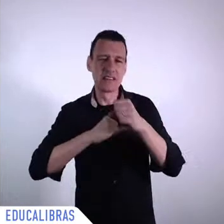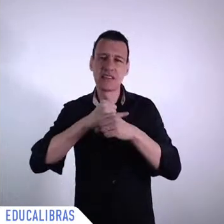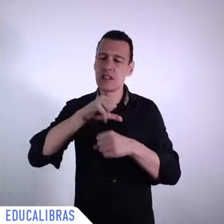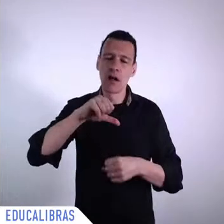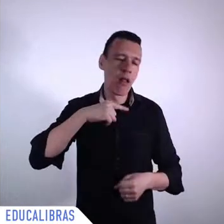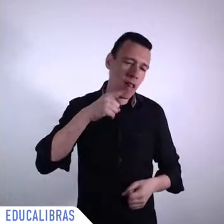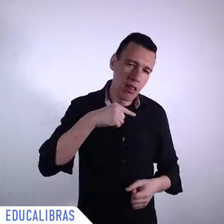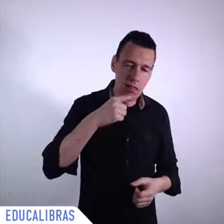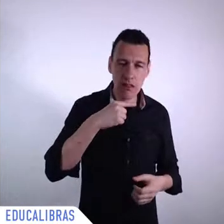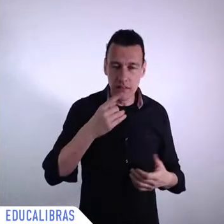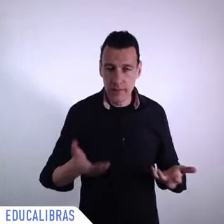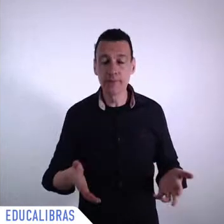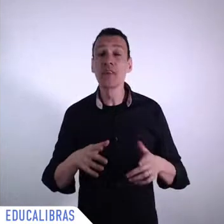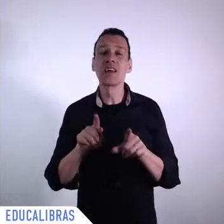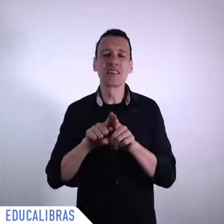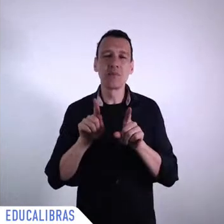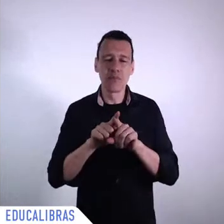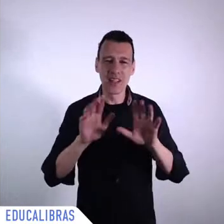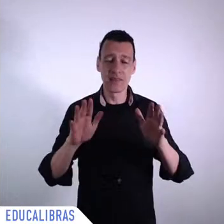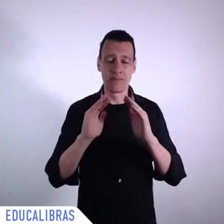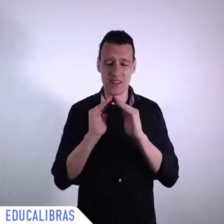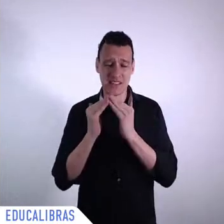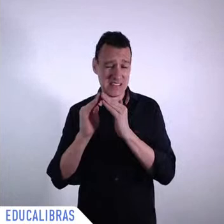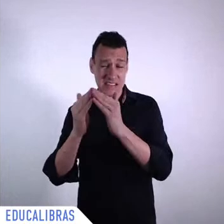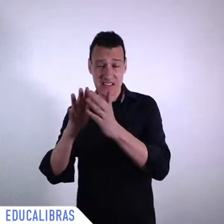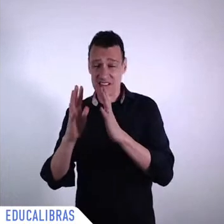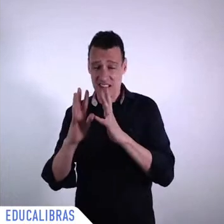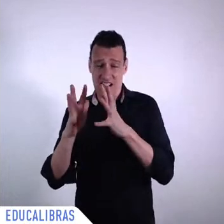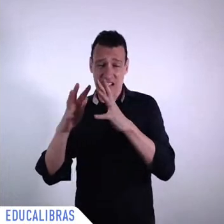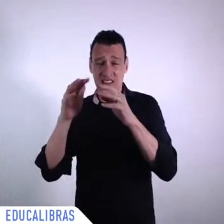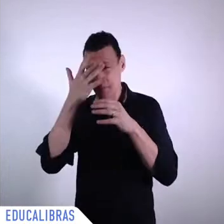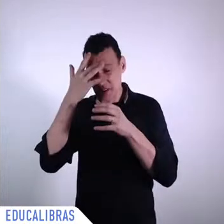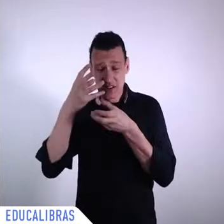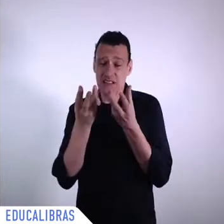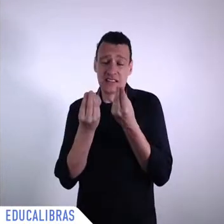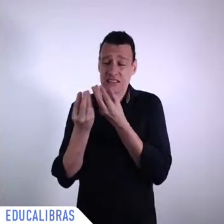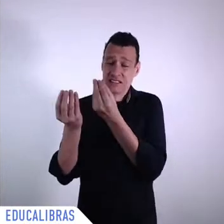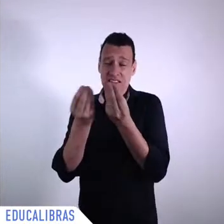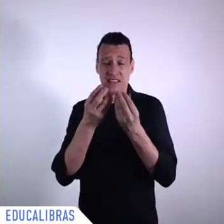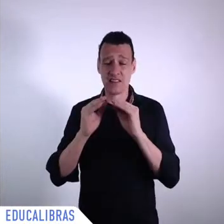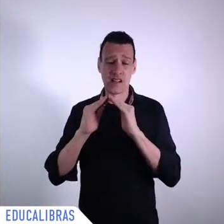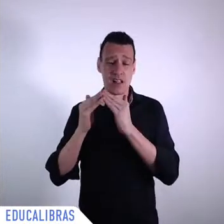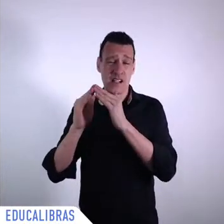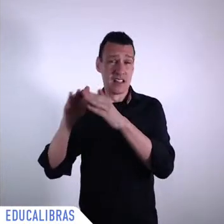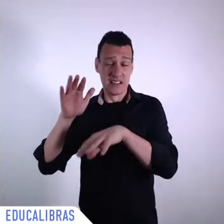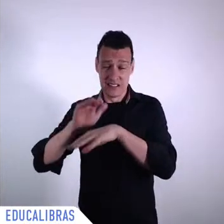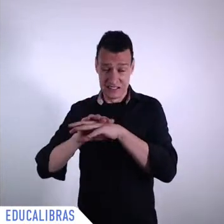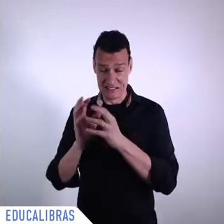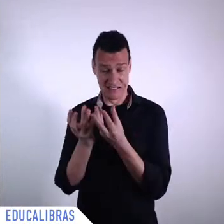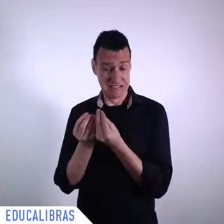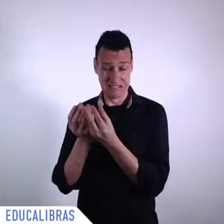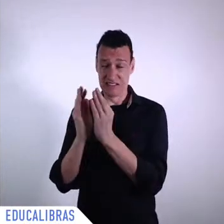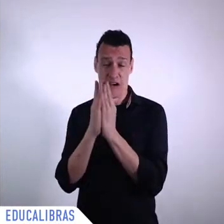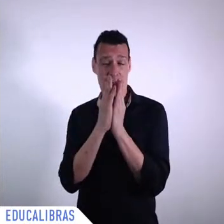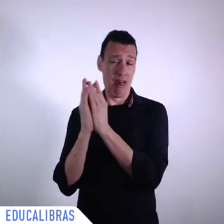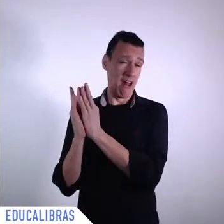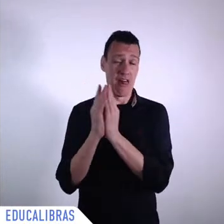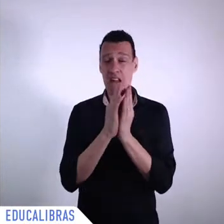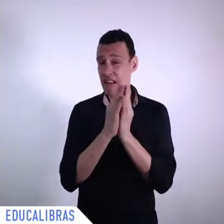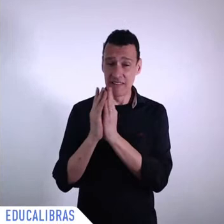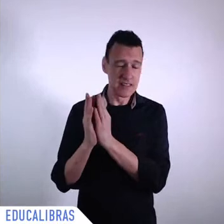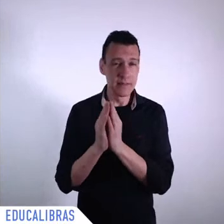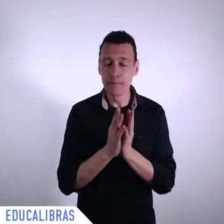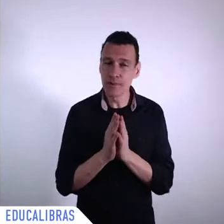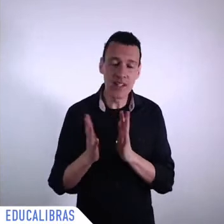slums and these are characteristics of Brazil and of the region that explain the speed of